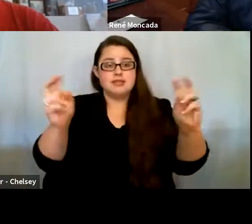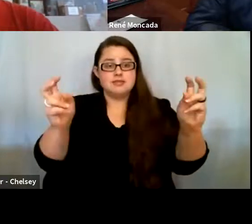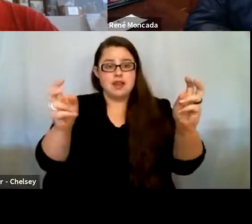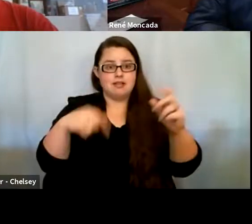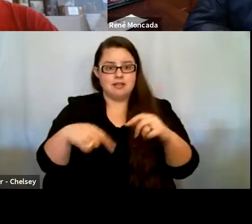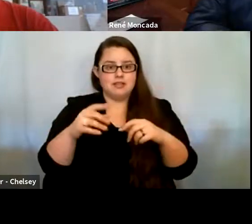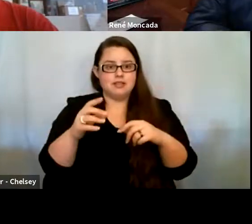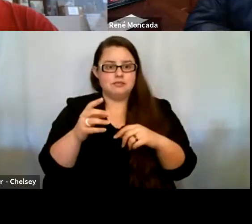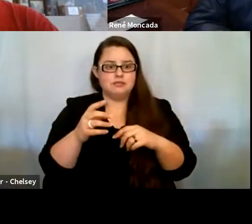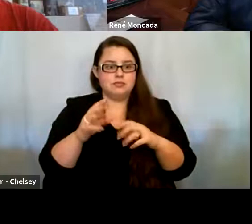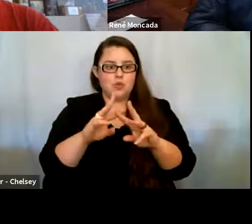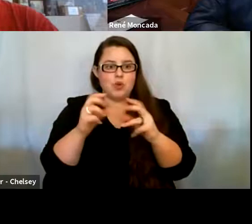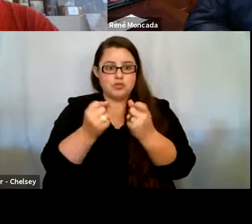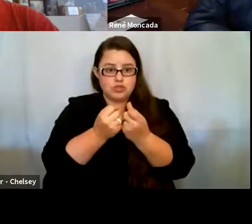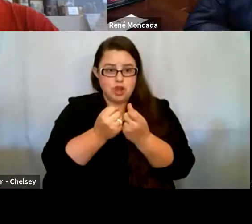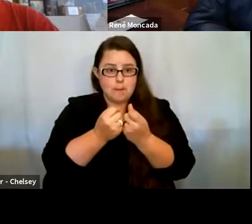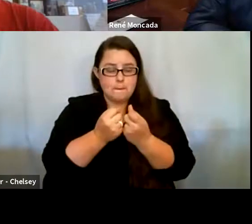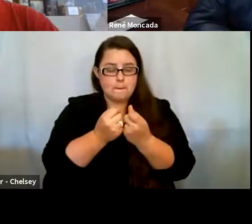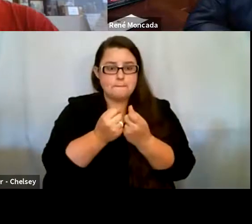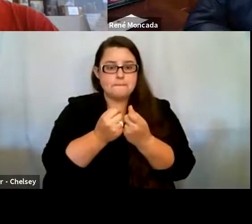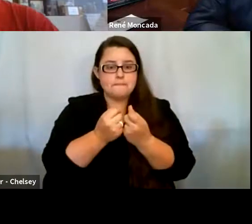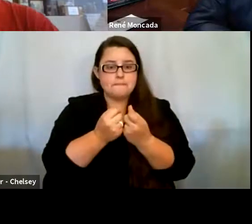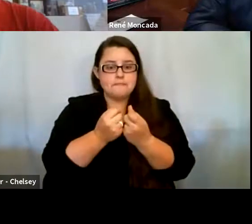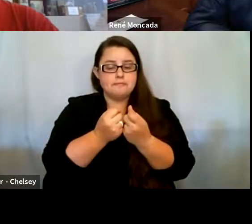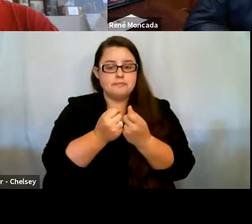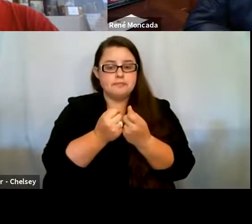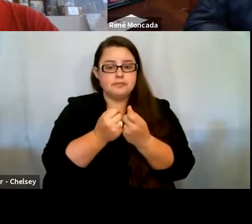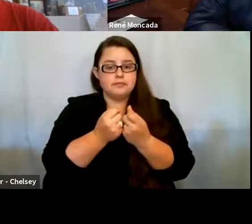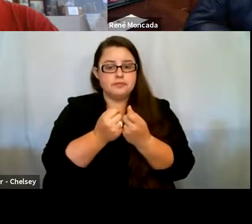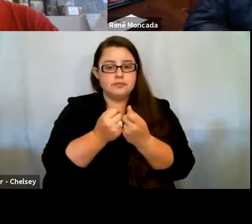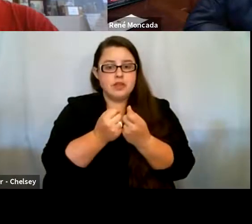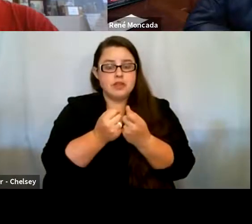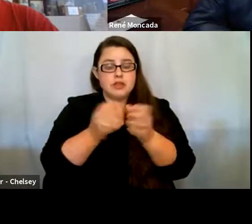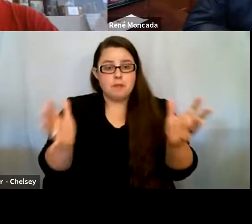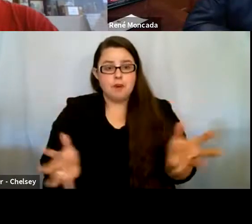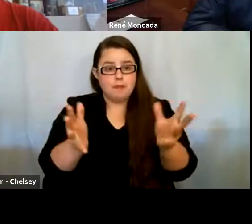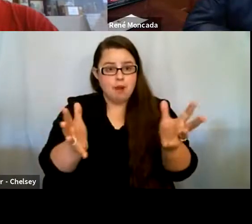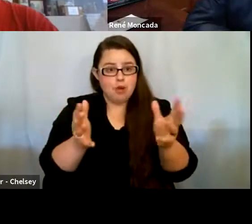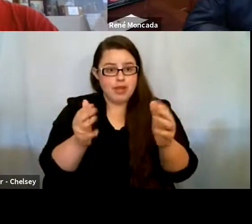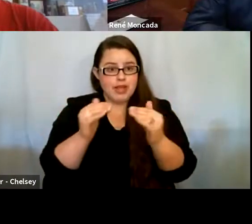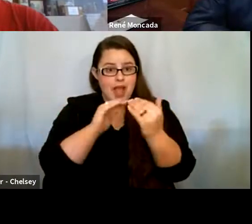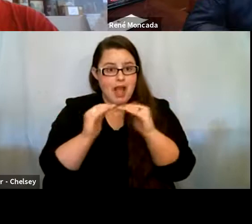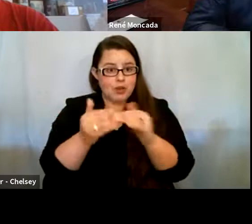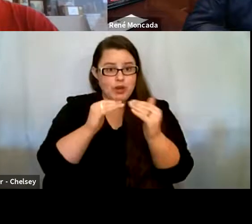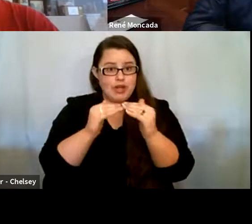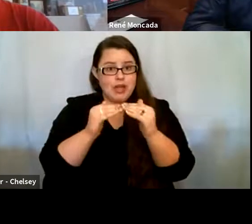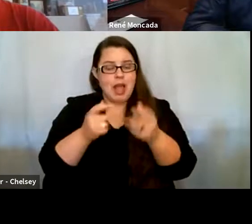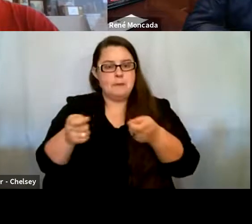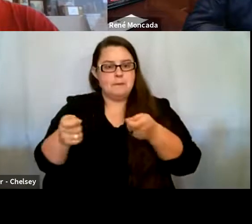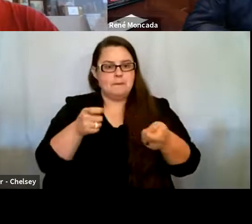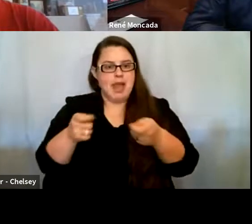workshop is Promoting Equity and Managing Bias.